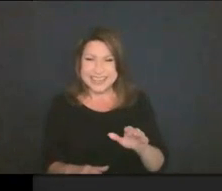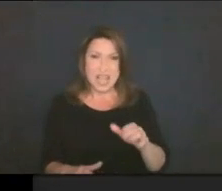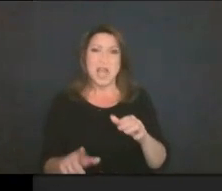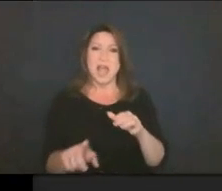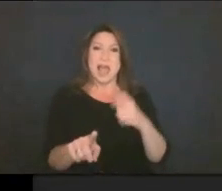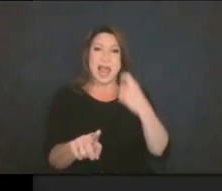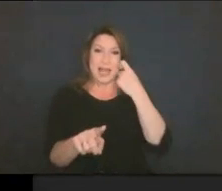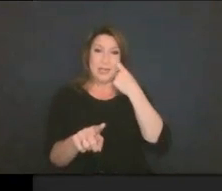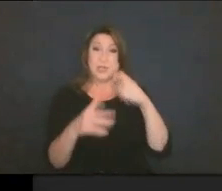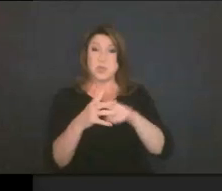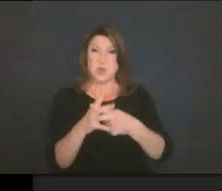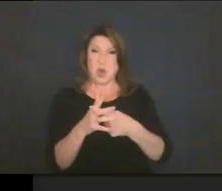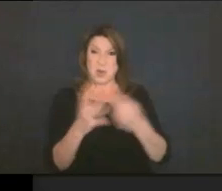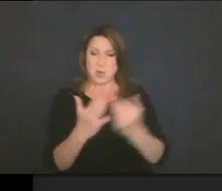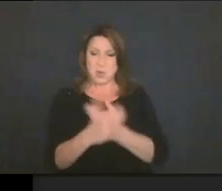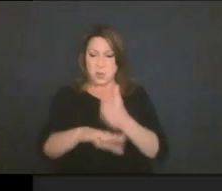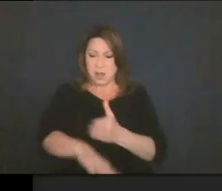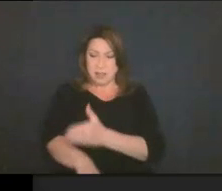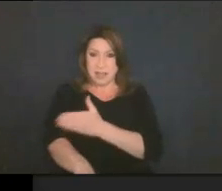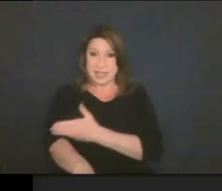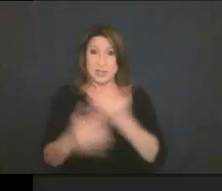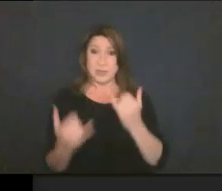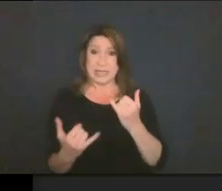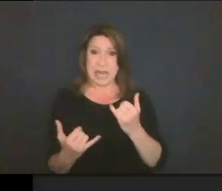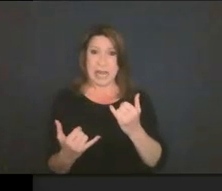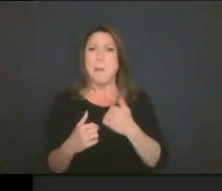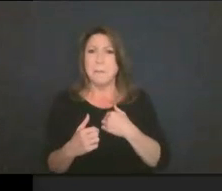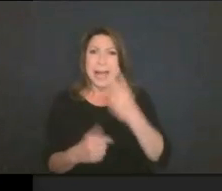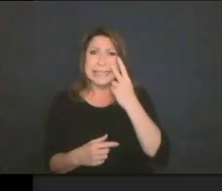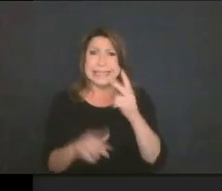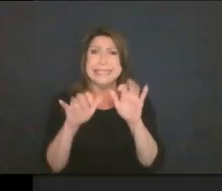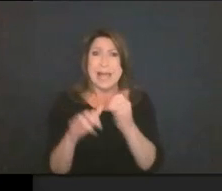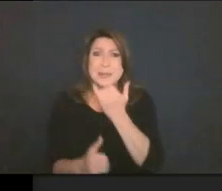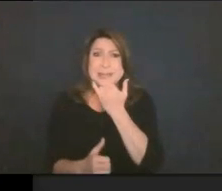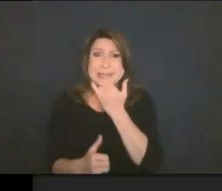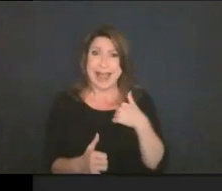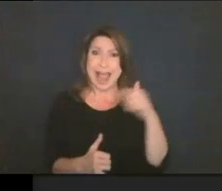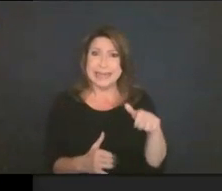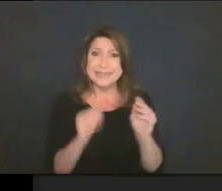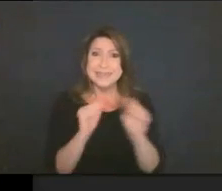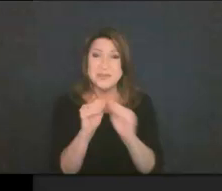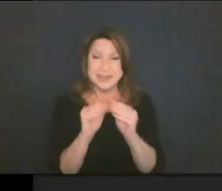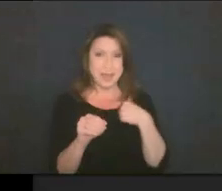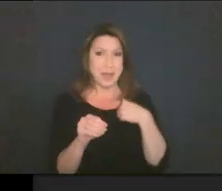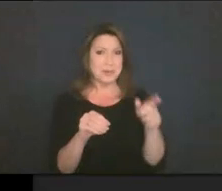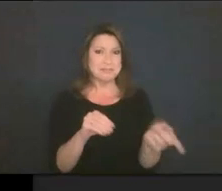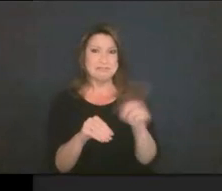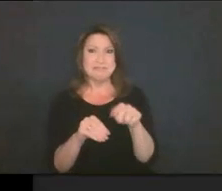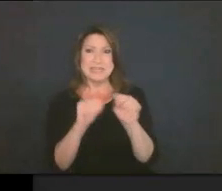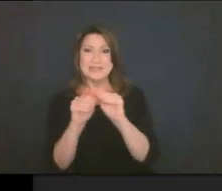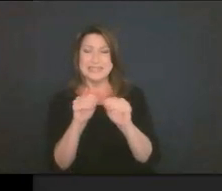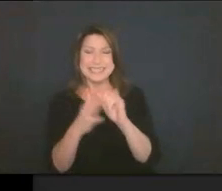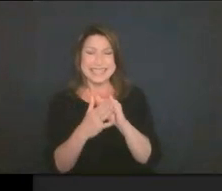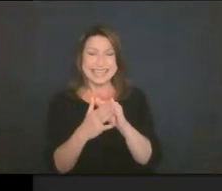started this name design lesson today and I see a typo I need to fix. So I'll go back and fix that. So